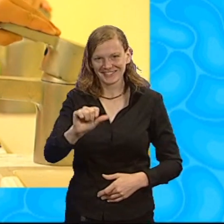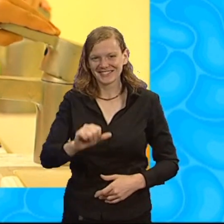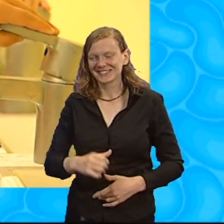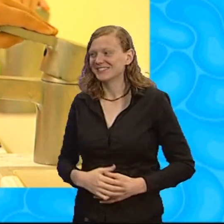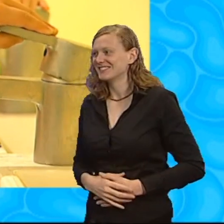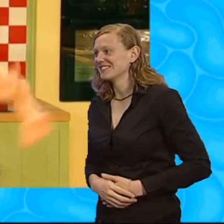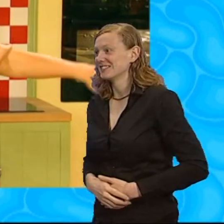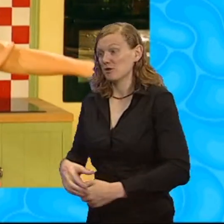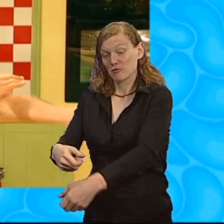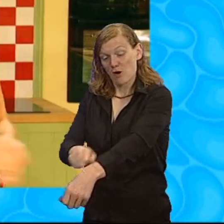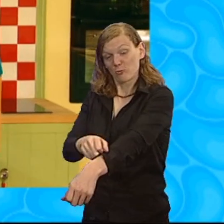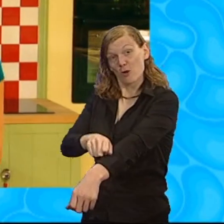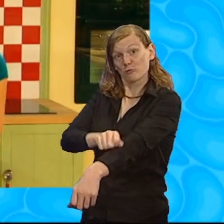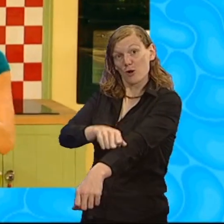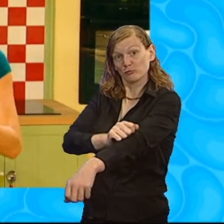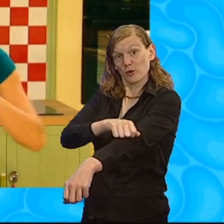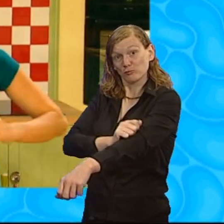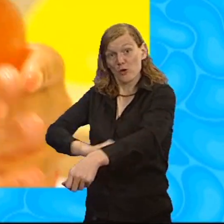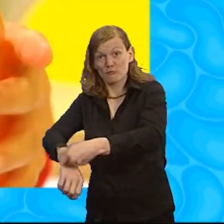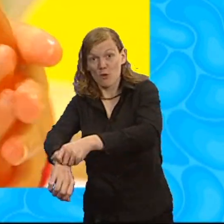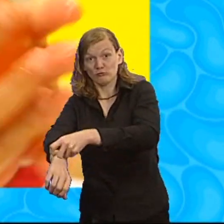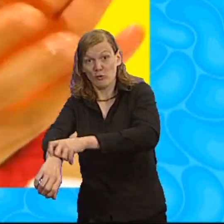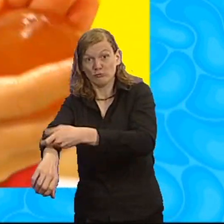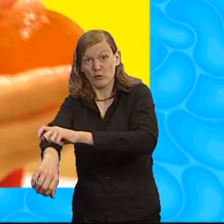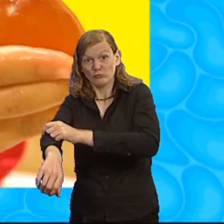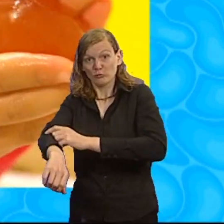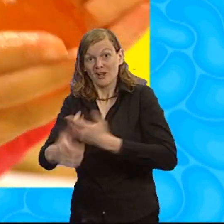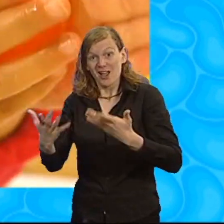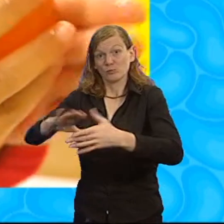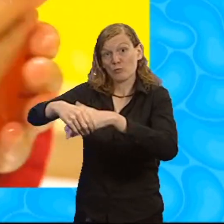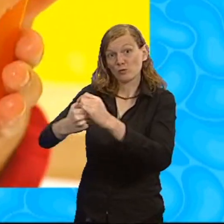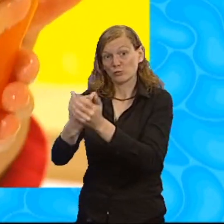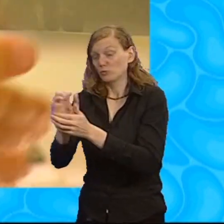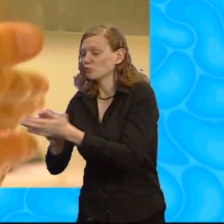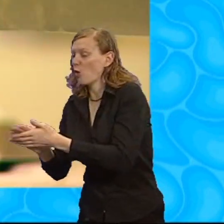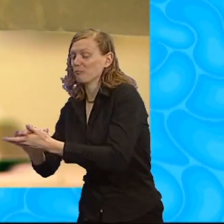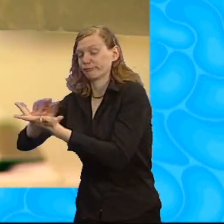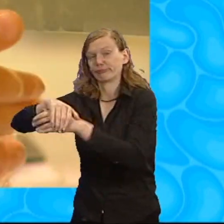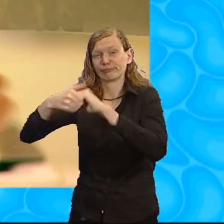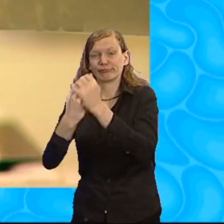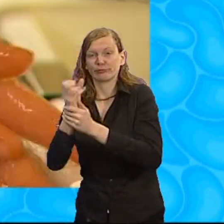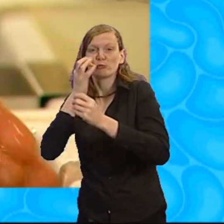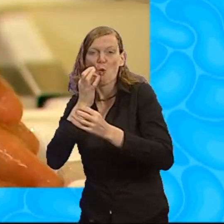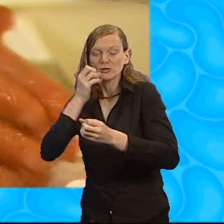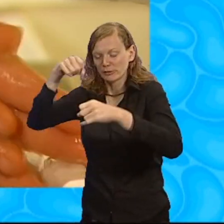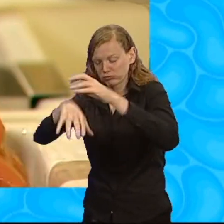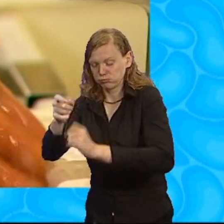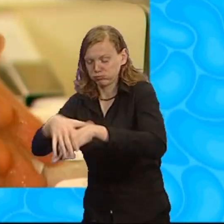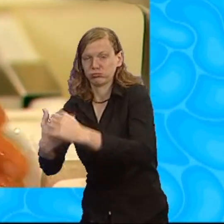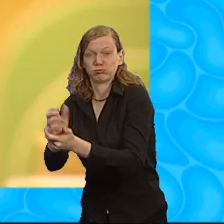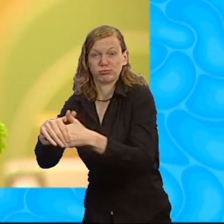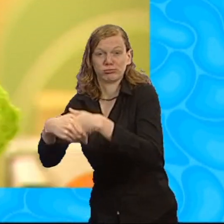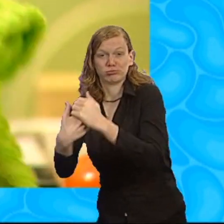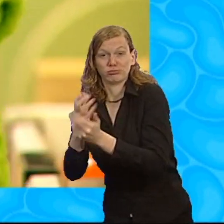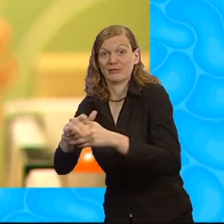Roll up your sleeves, give your hands a wash with slippy-dippy soap. Splish, splash, blush. Have you done your hands?